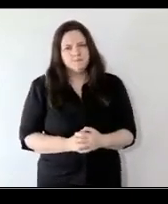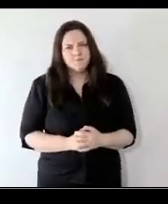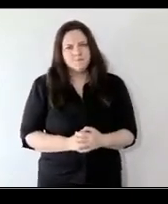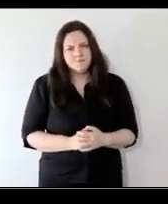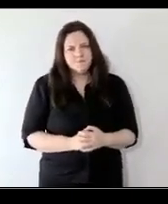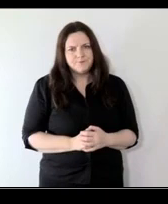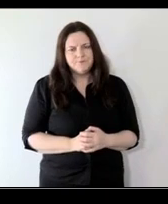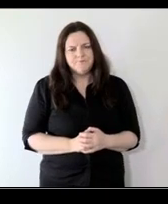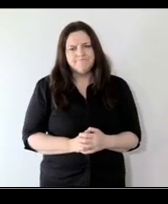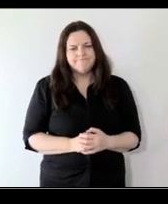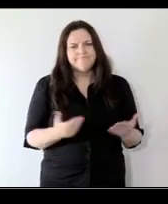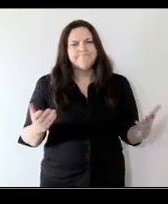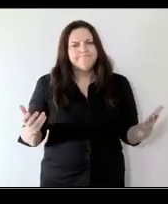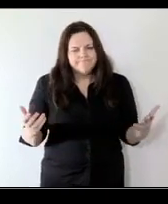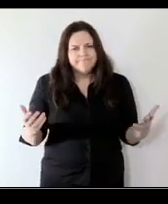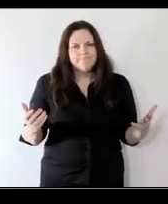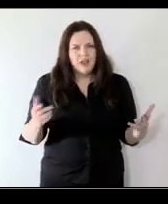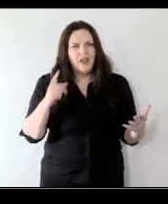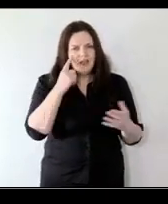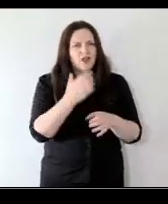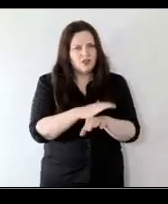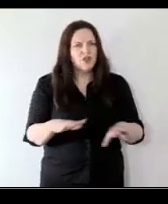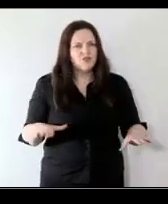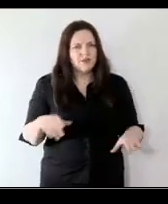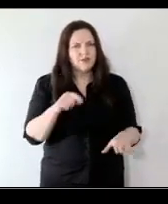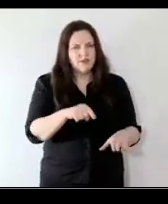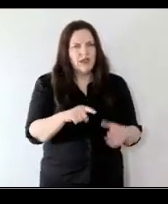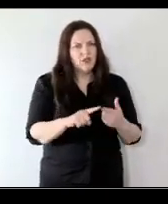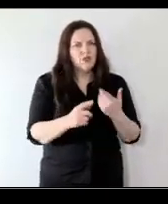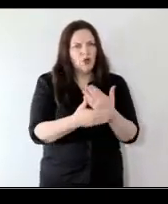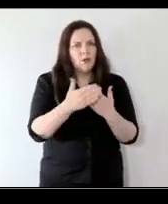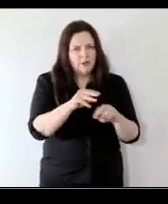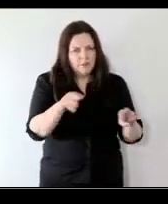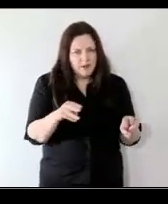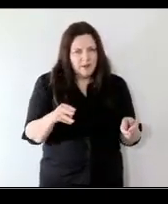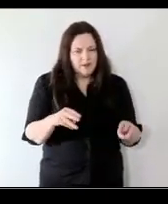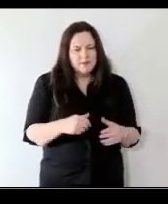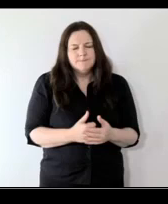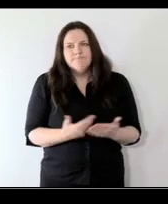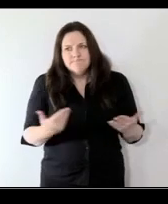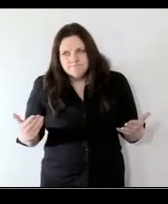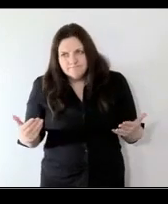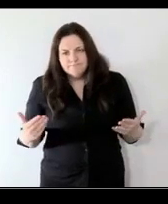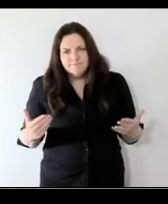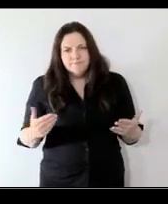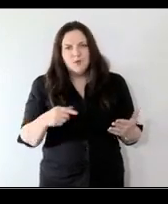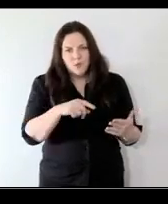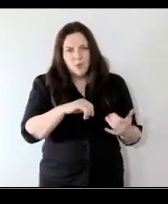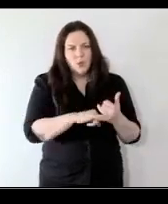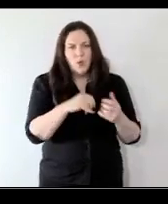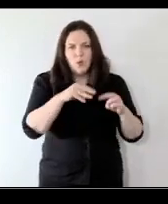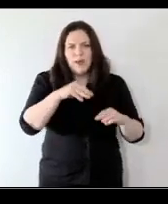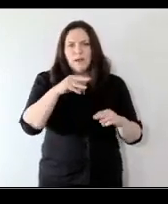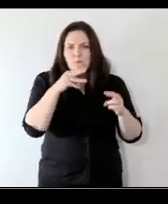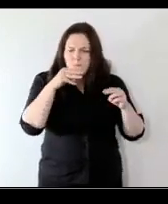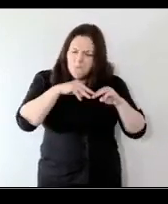think children are probably children and young people are those who are going to